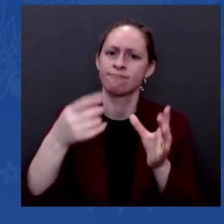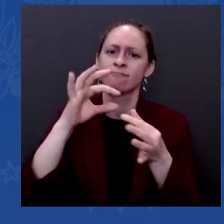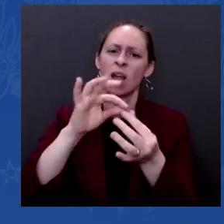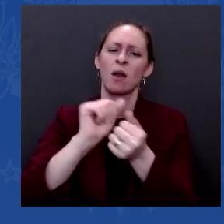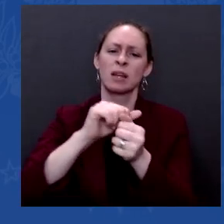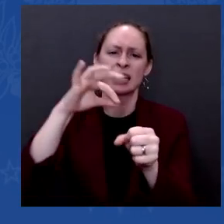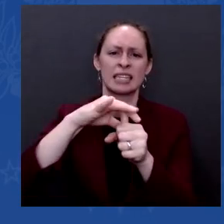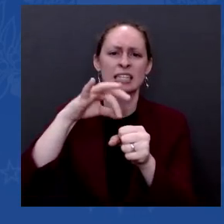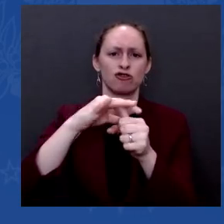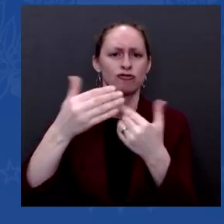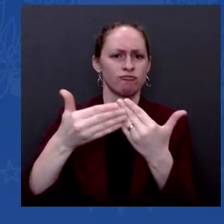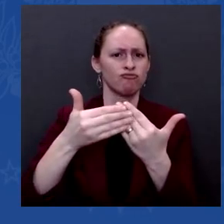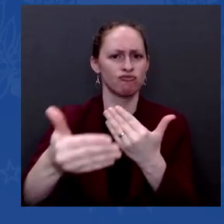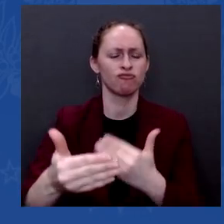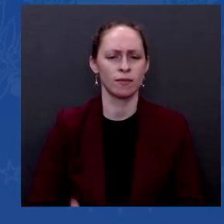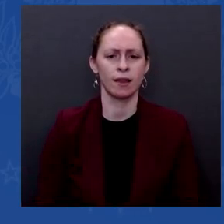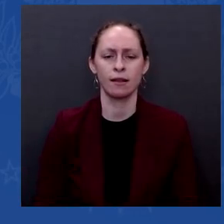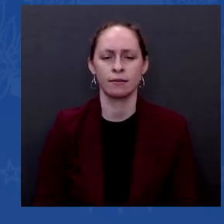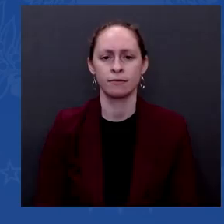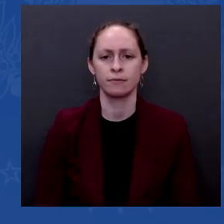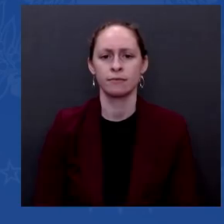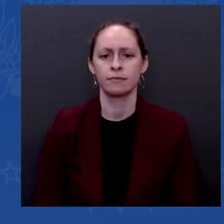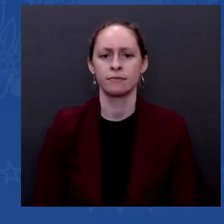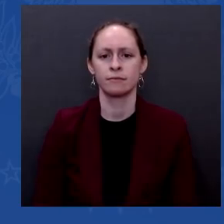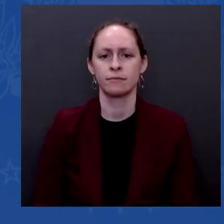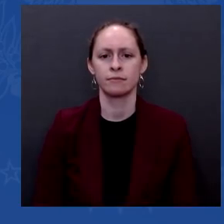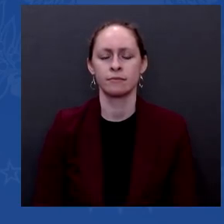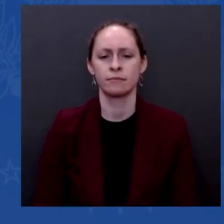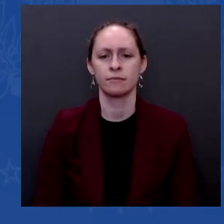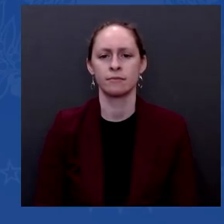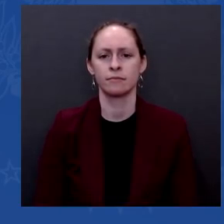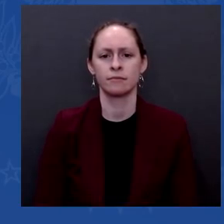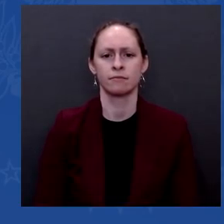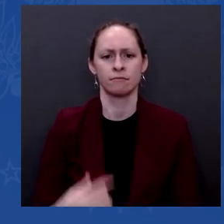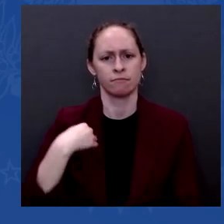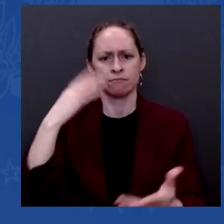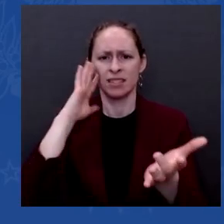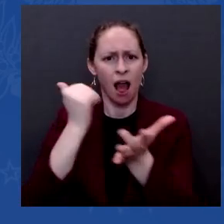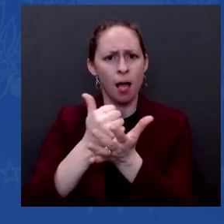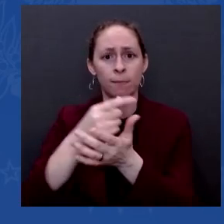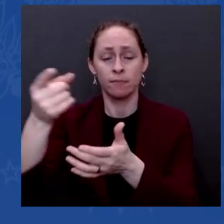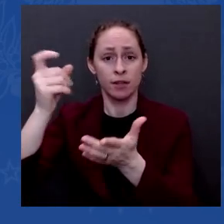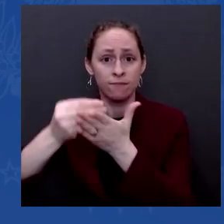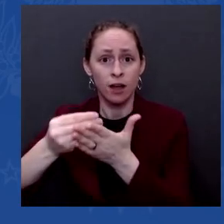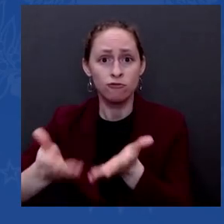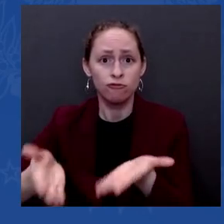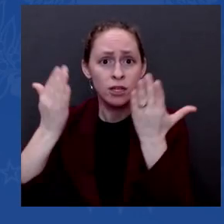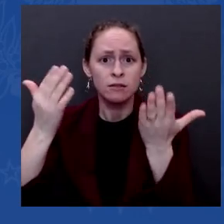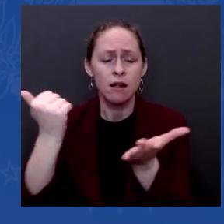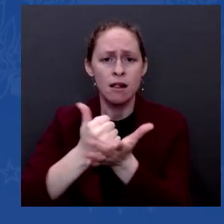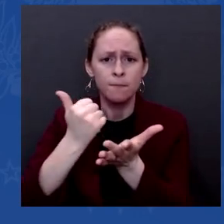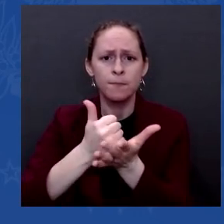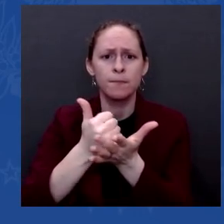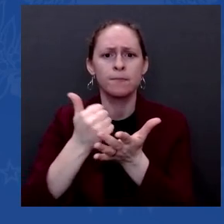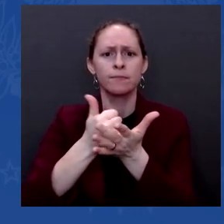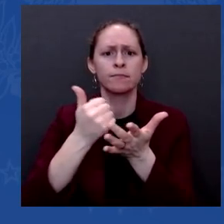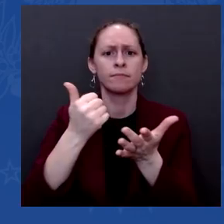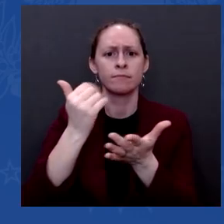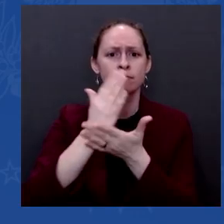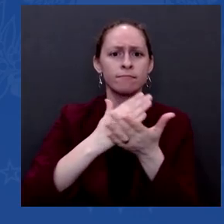all of those candidates and scores. And I've already asked me to come in and campaign with them to go out and make the case